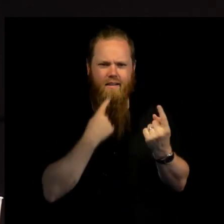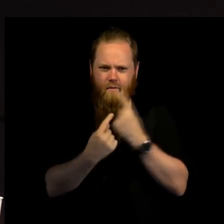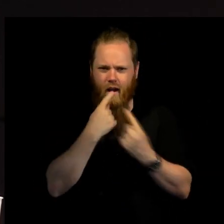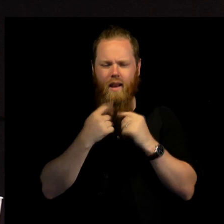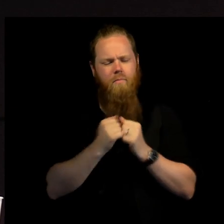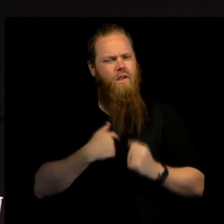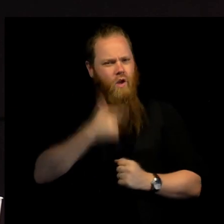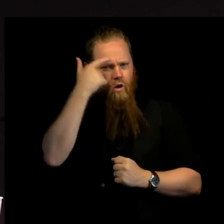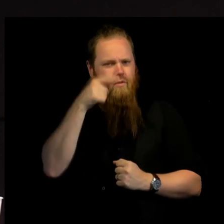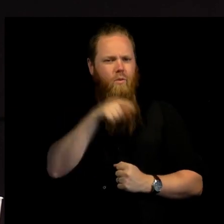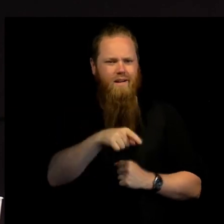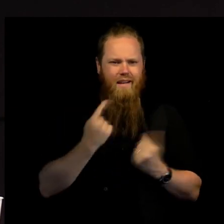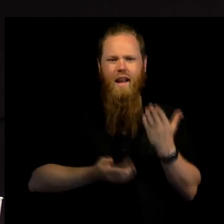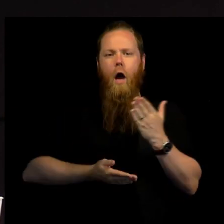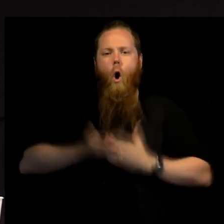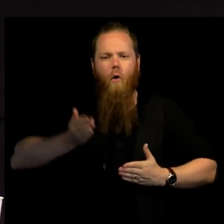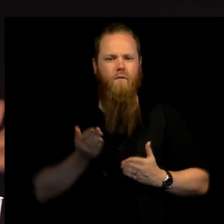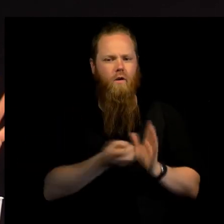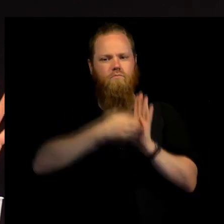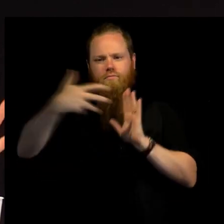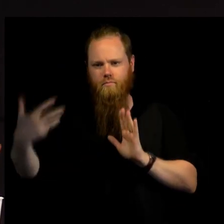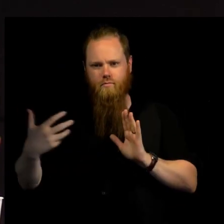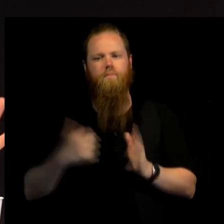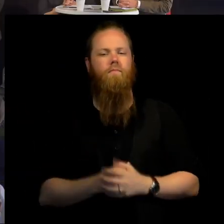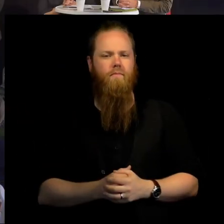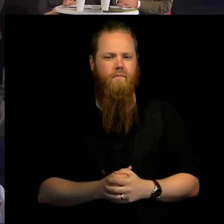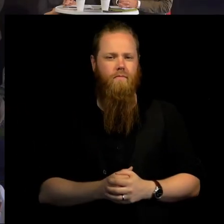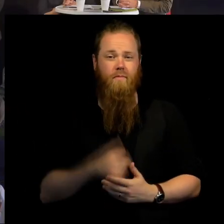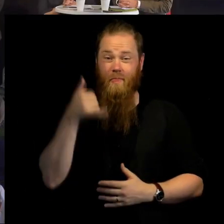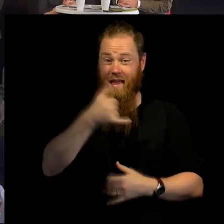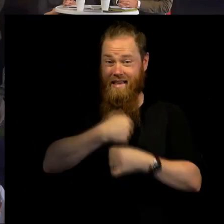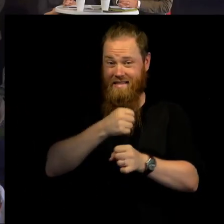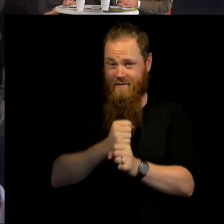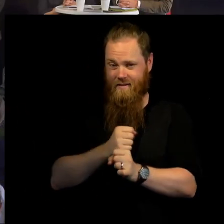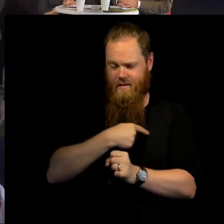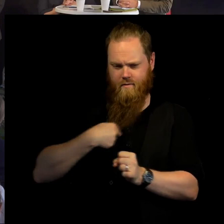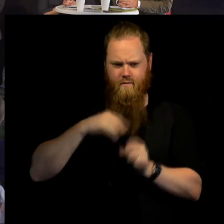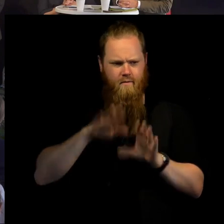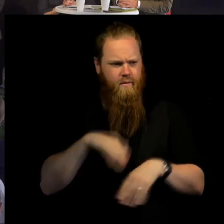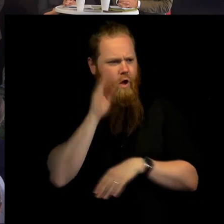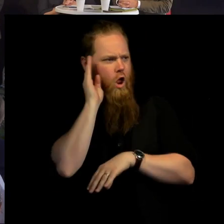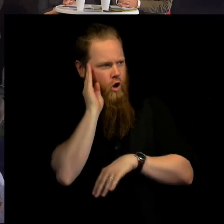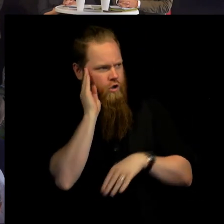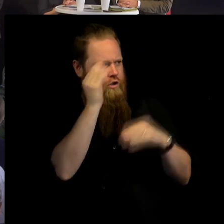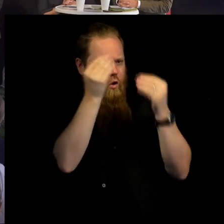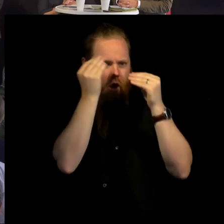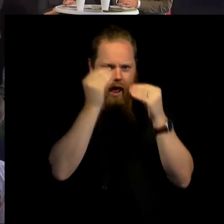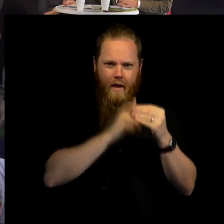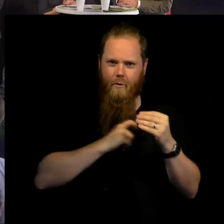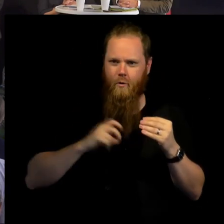think it's a critical one. At the foundation, we have been in a listening and learning mode. This was tremendously